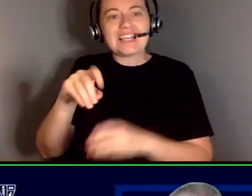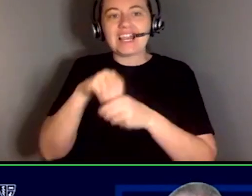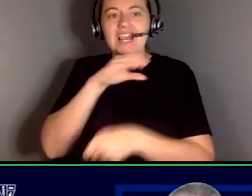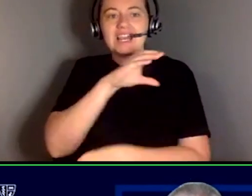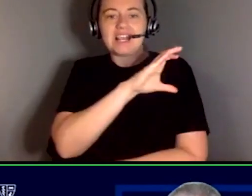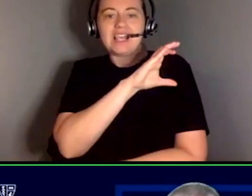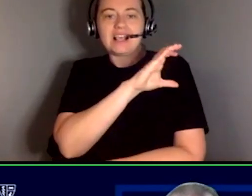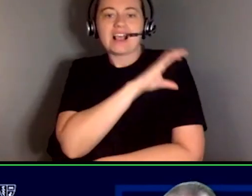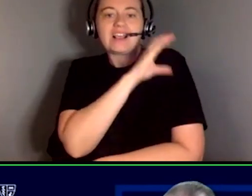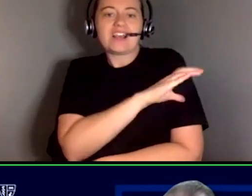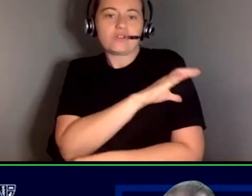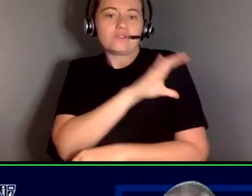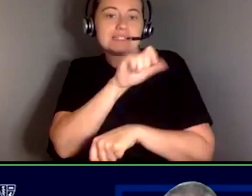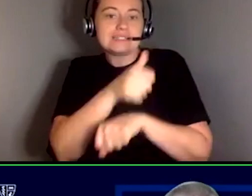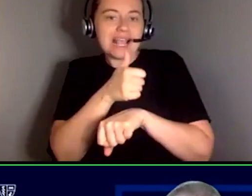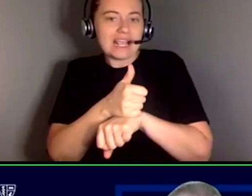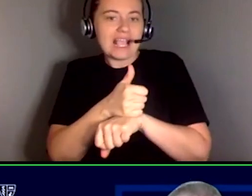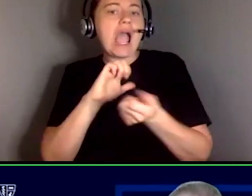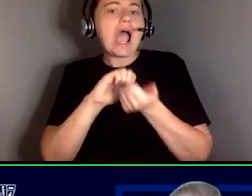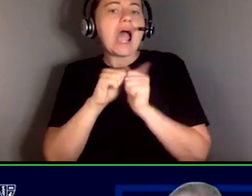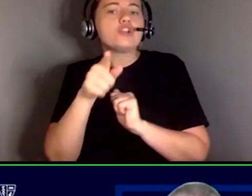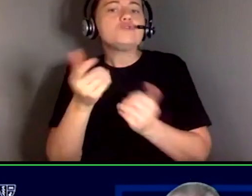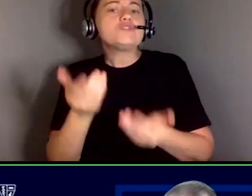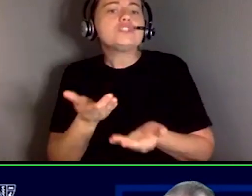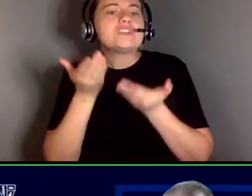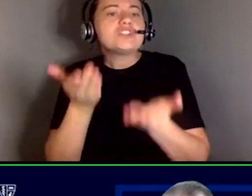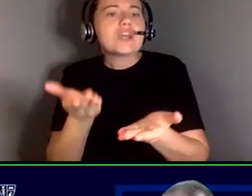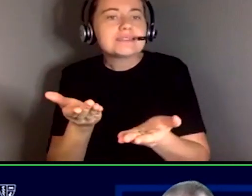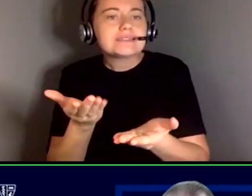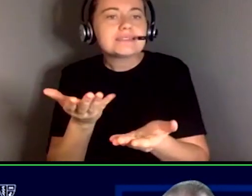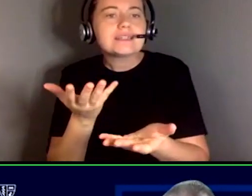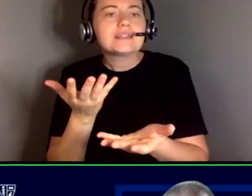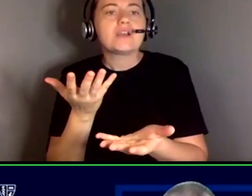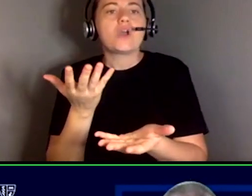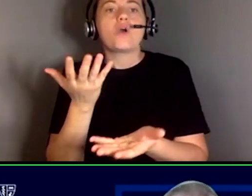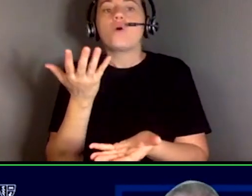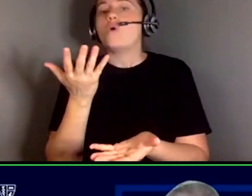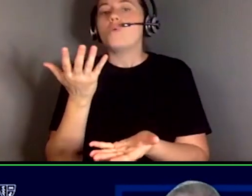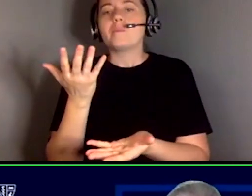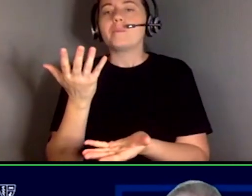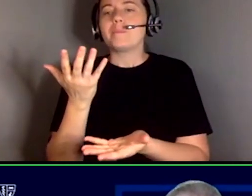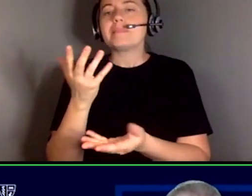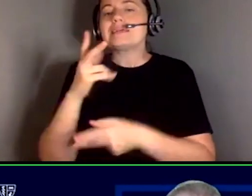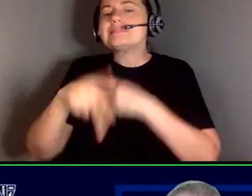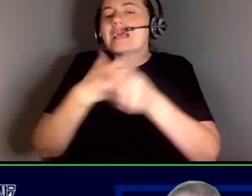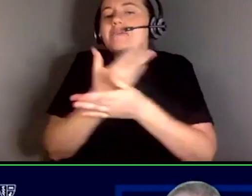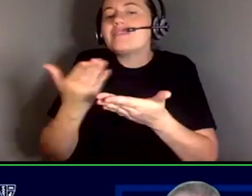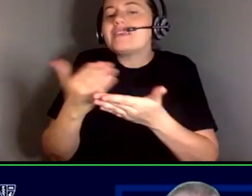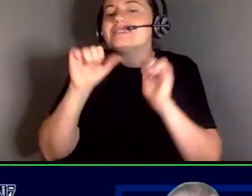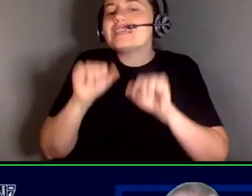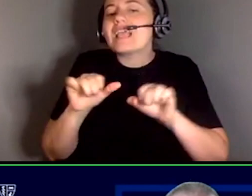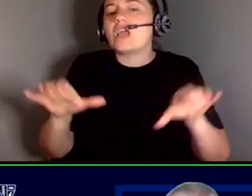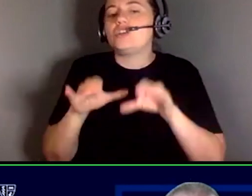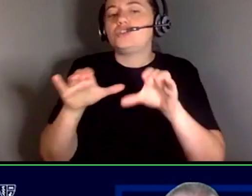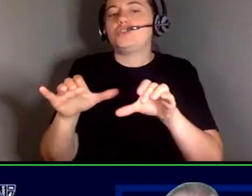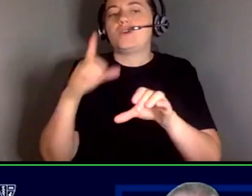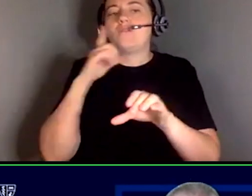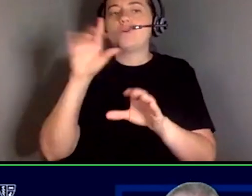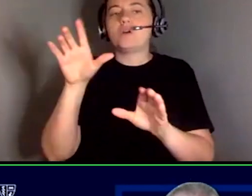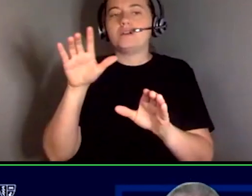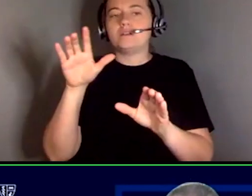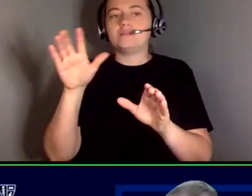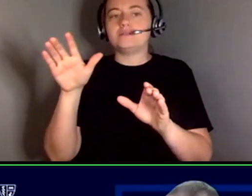how do you suggest and maybe what are some suggestions about types of things you can do for a provider